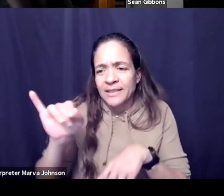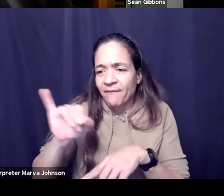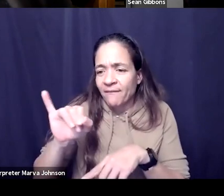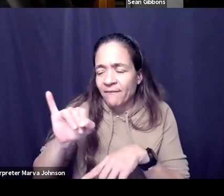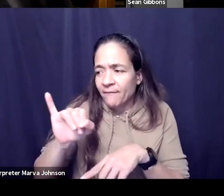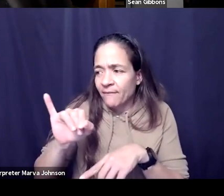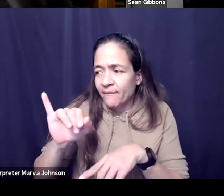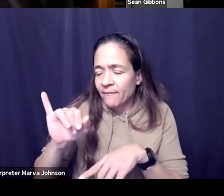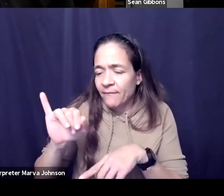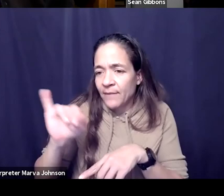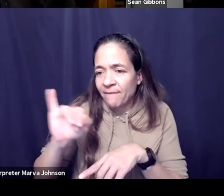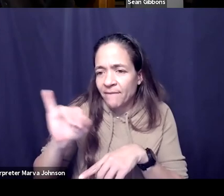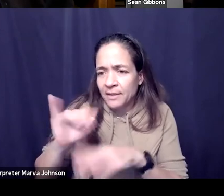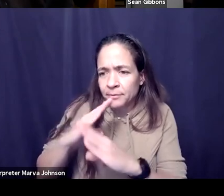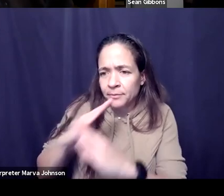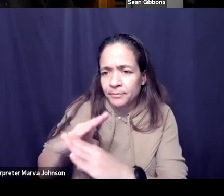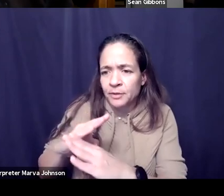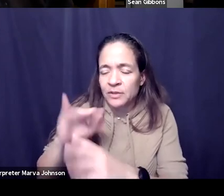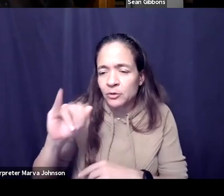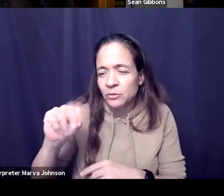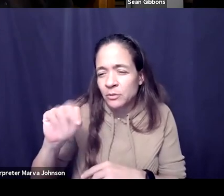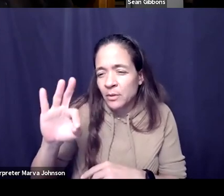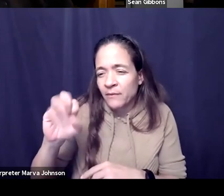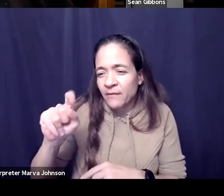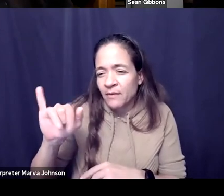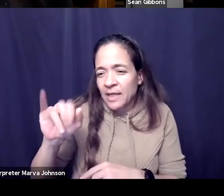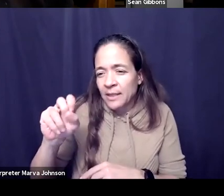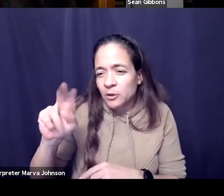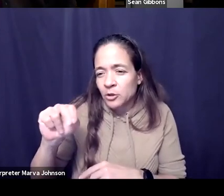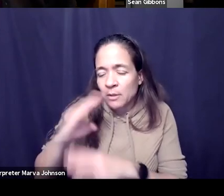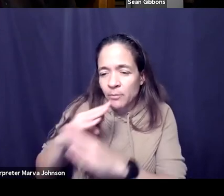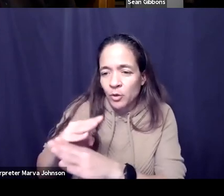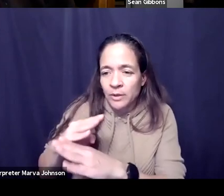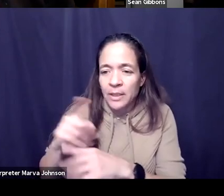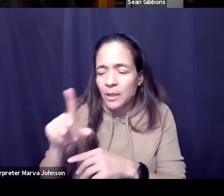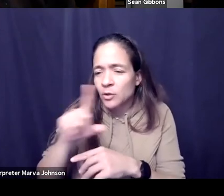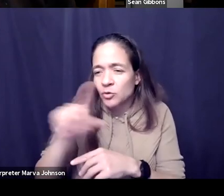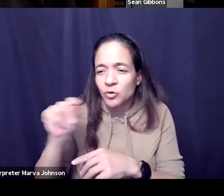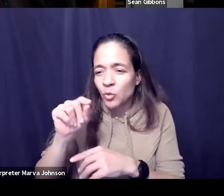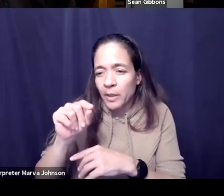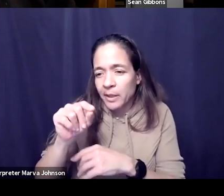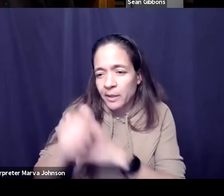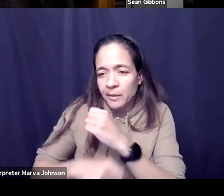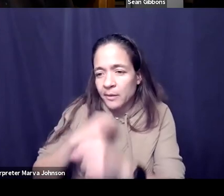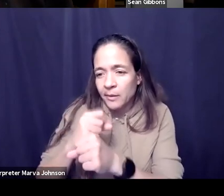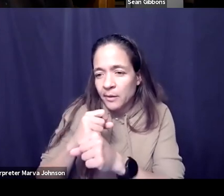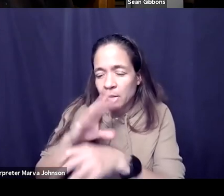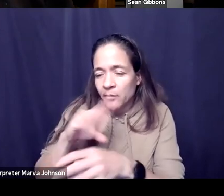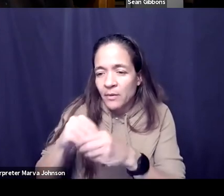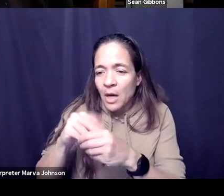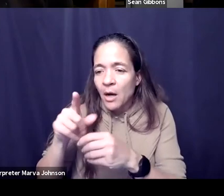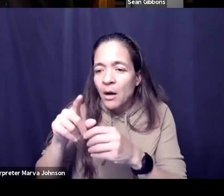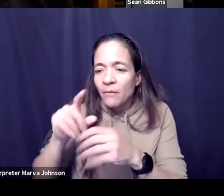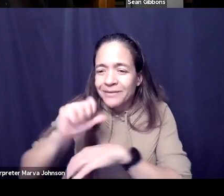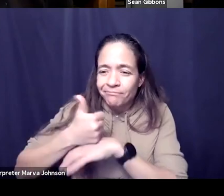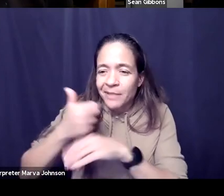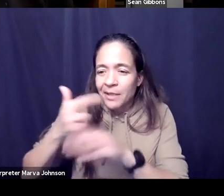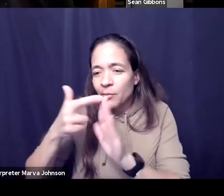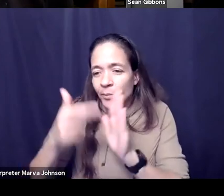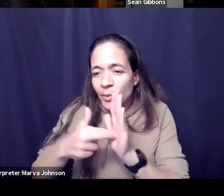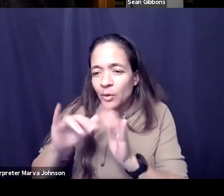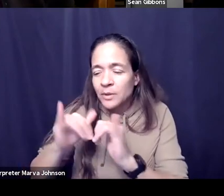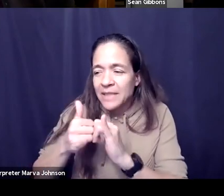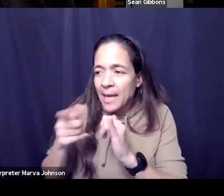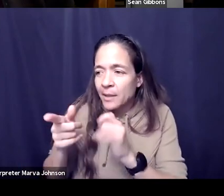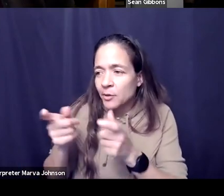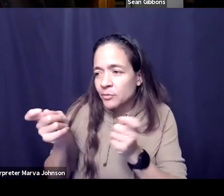20 year career leading sort of the hospital protocols and how you deal with infectious diseases um where infections